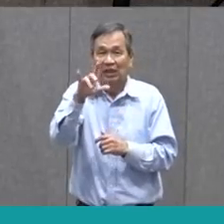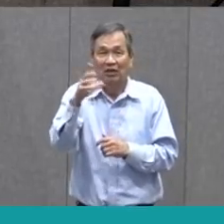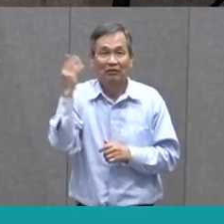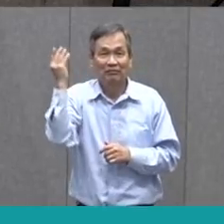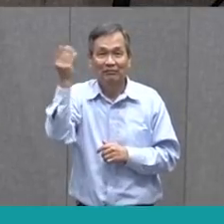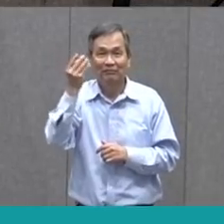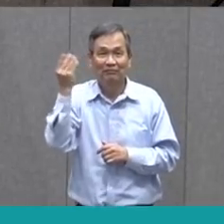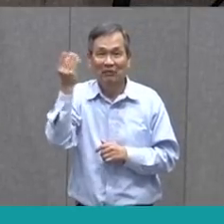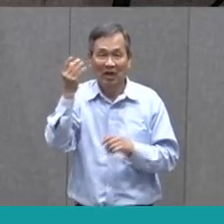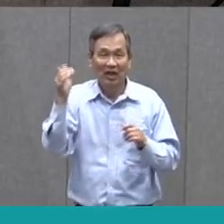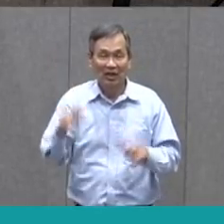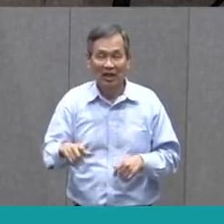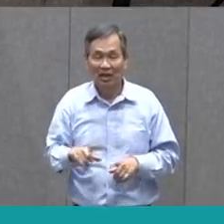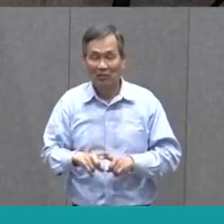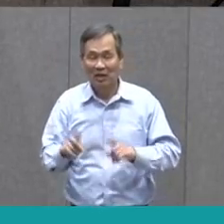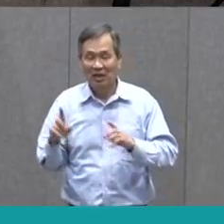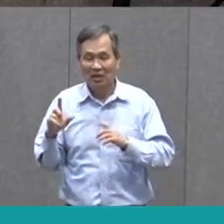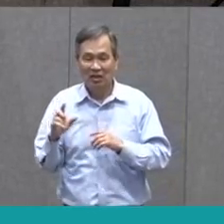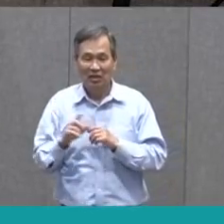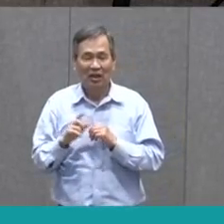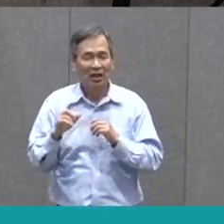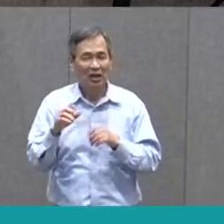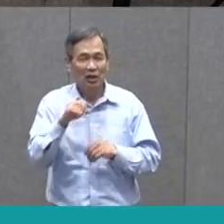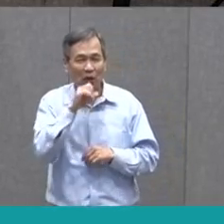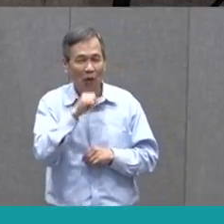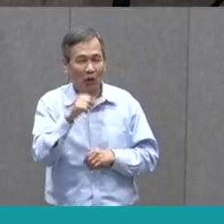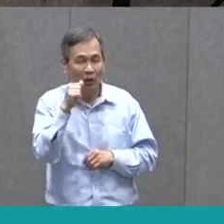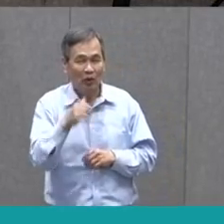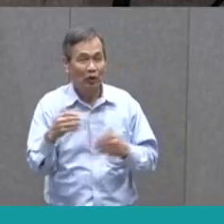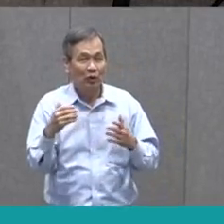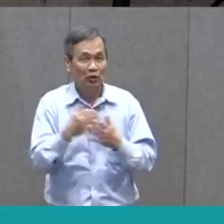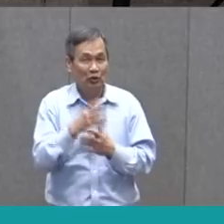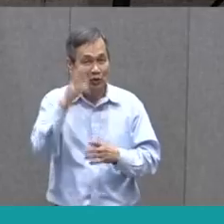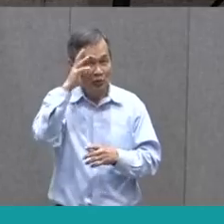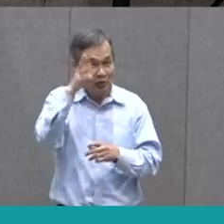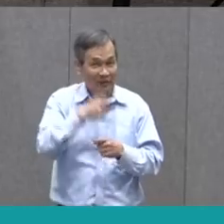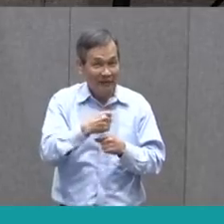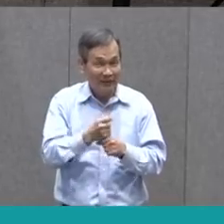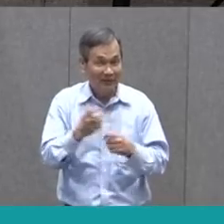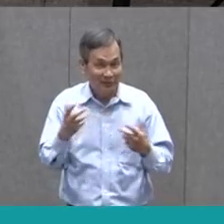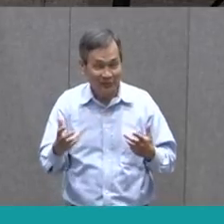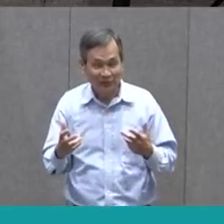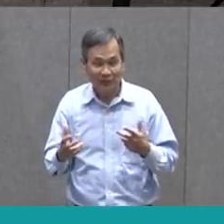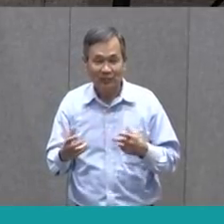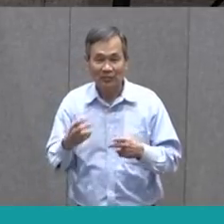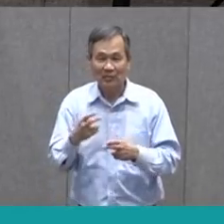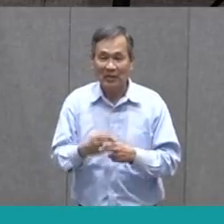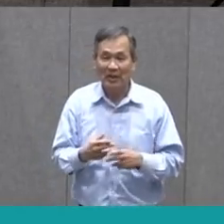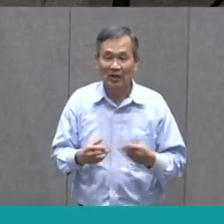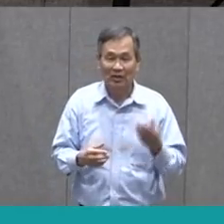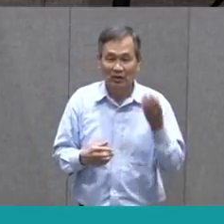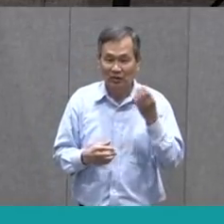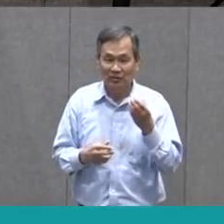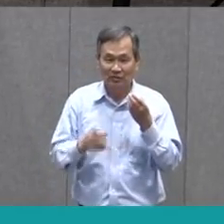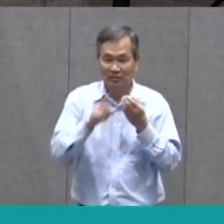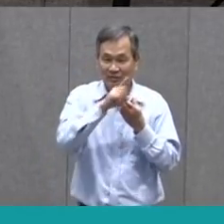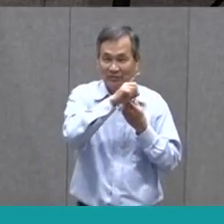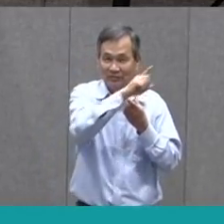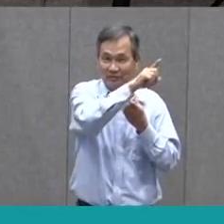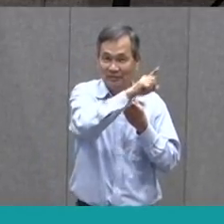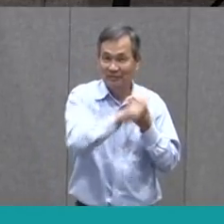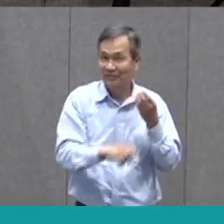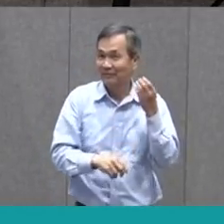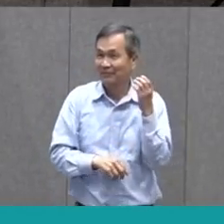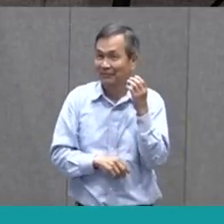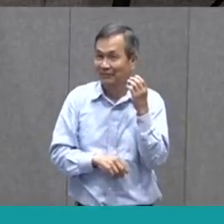Then, and as I got older, there was a new invention. It was a cordless phone, so I